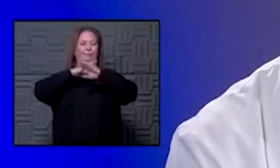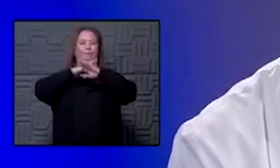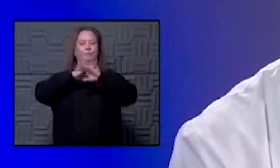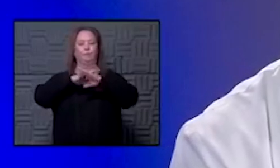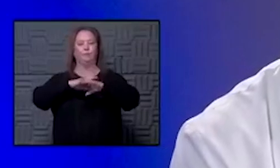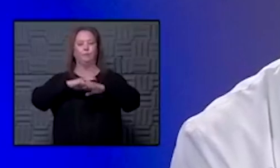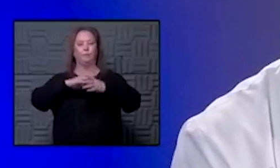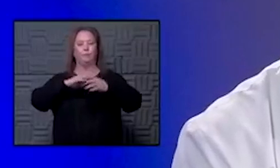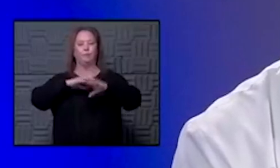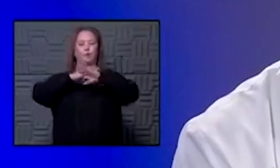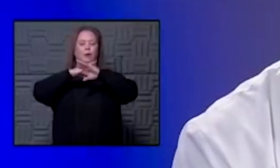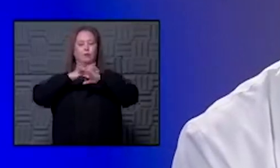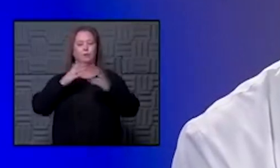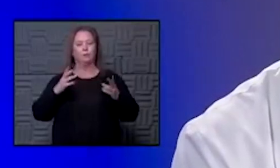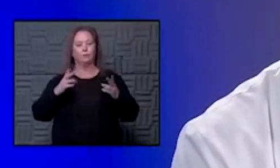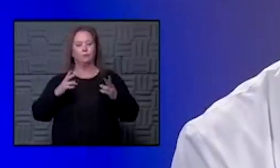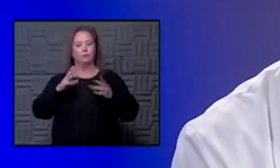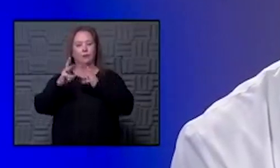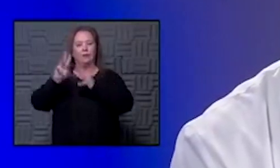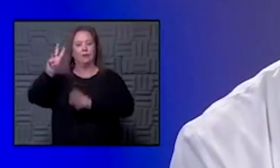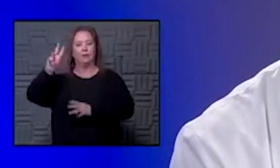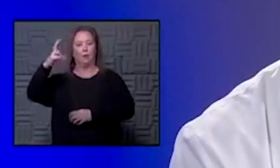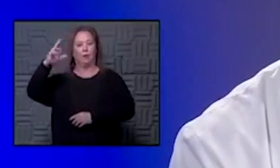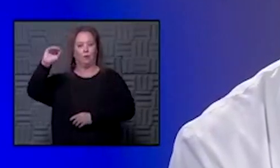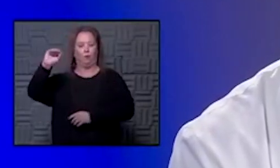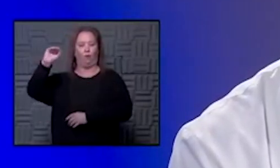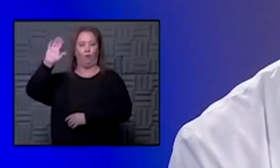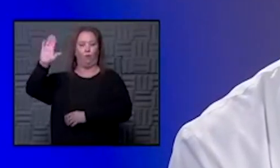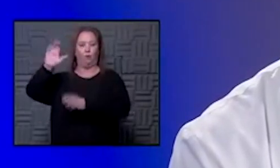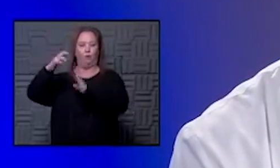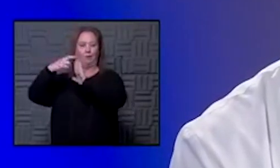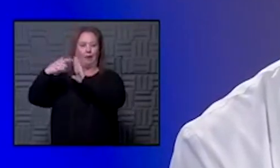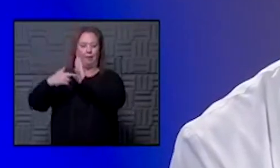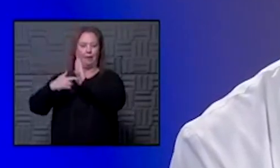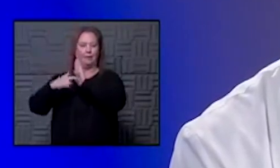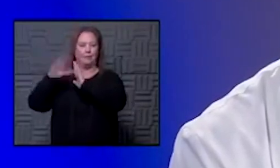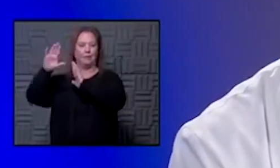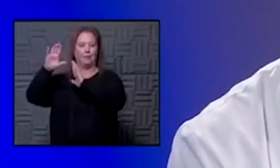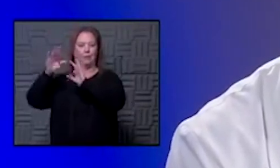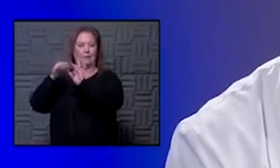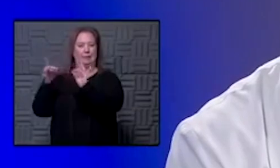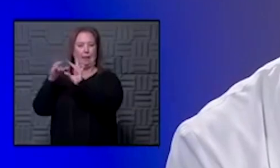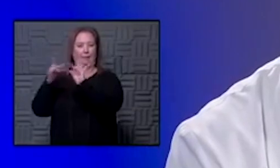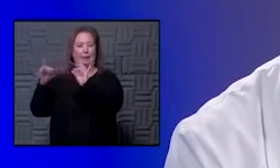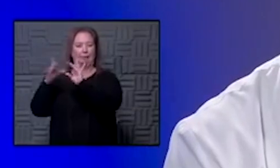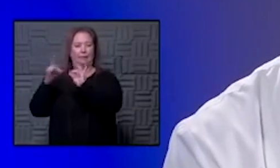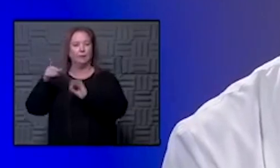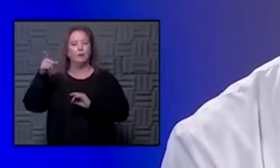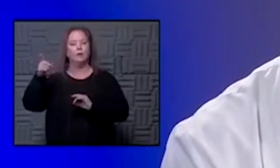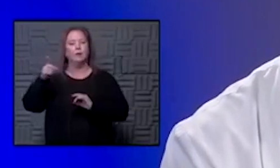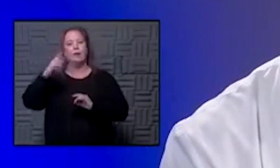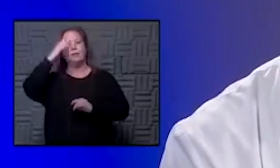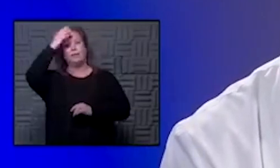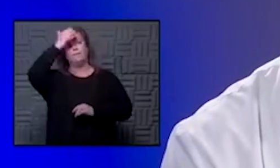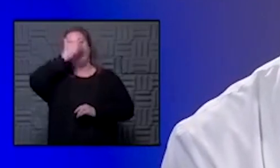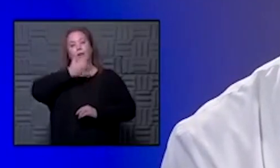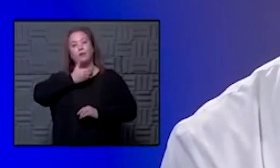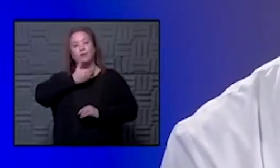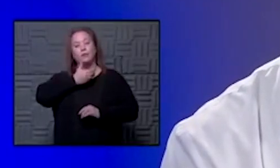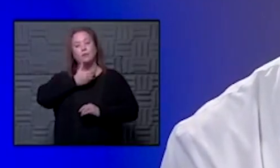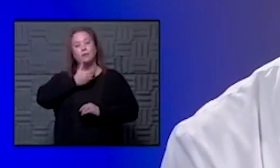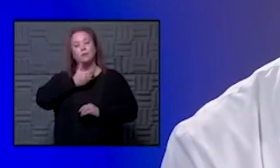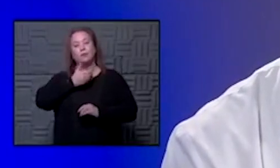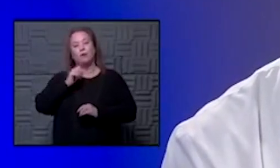protection that is in the world health organization guidelines and in their statement so the face shields or